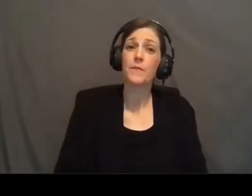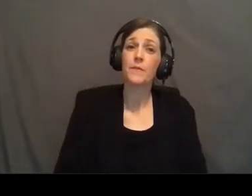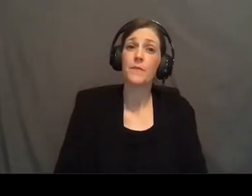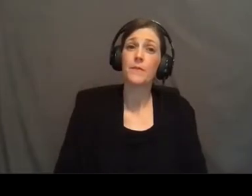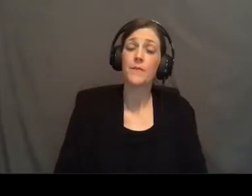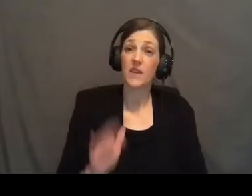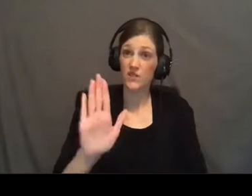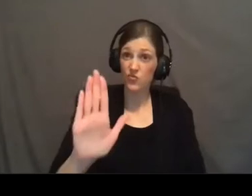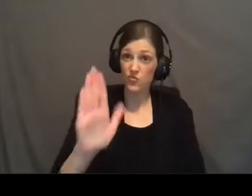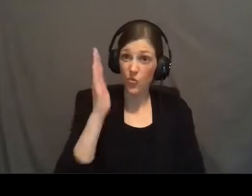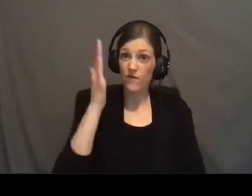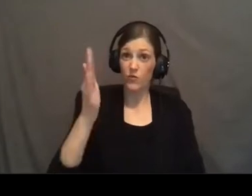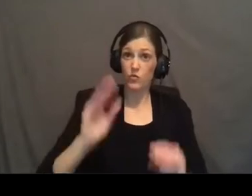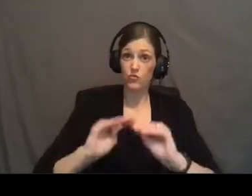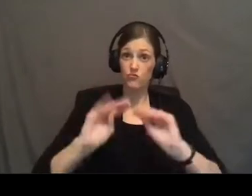is your future bright